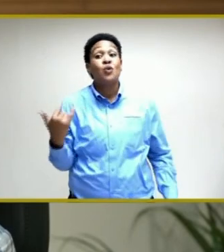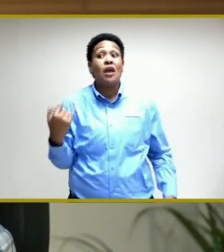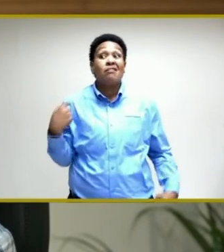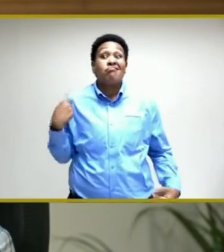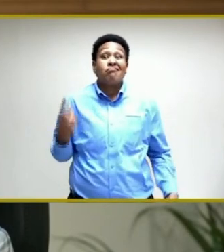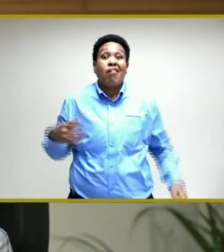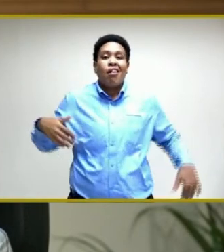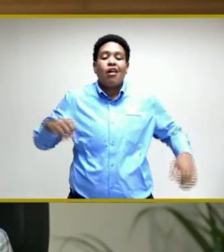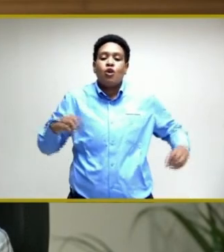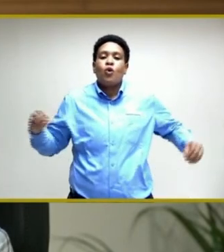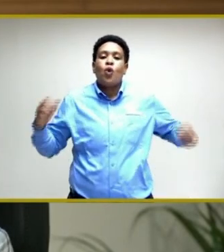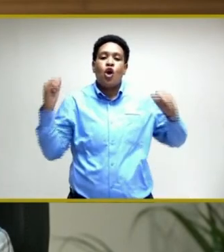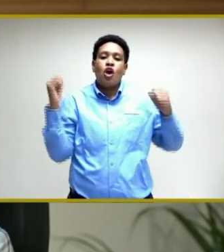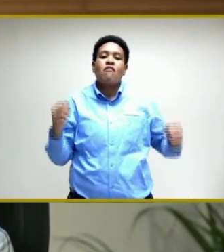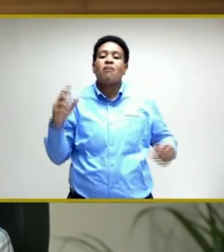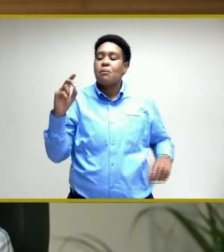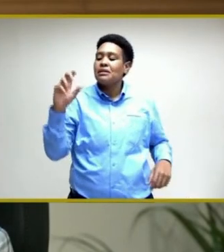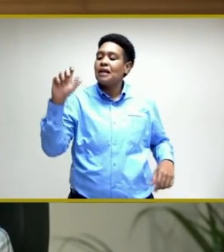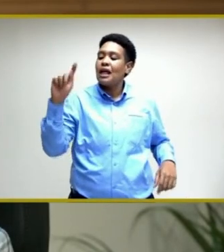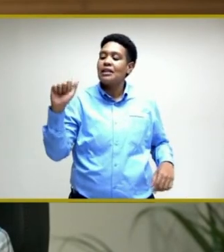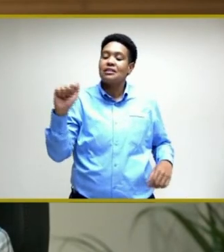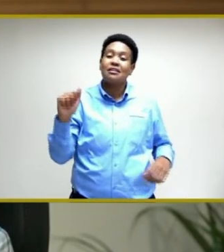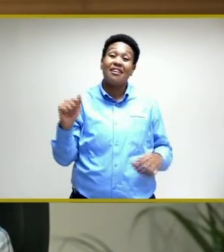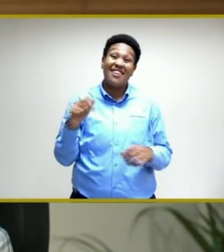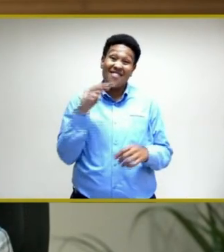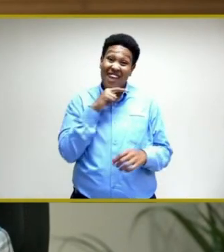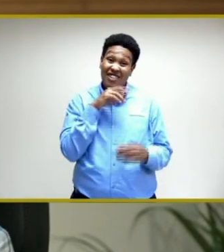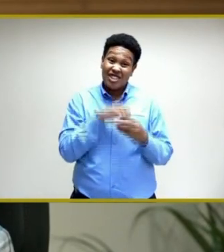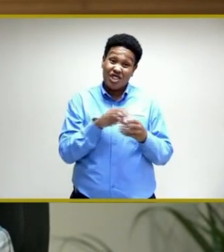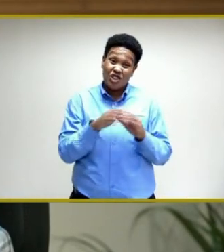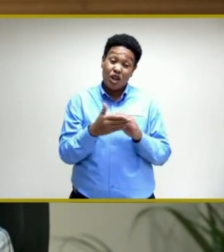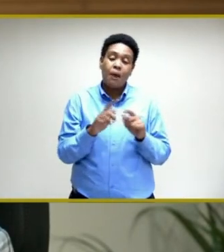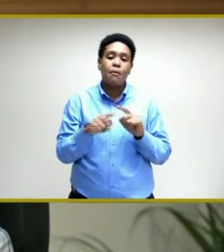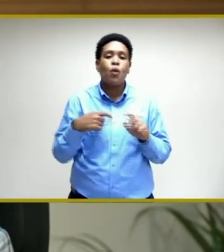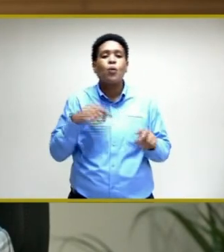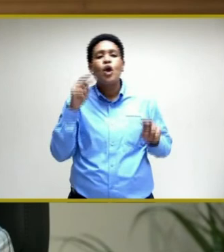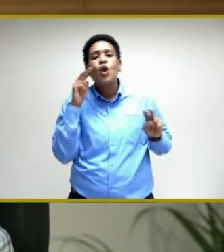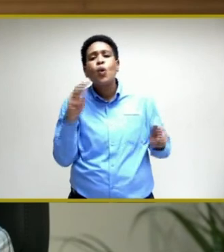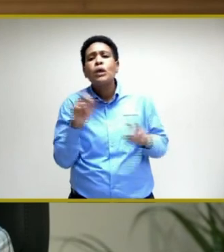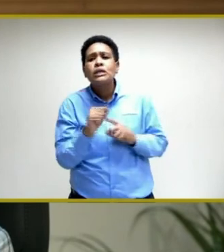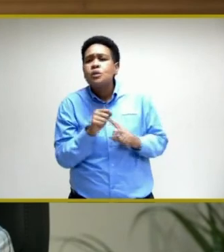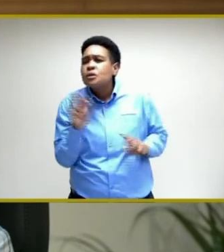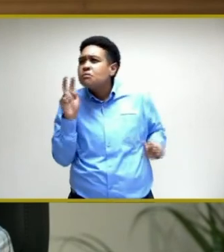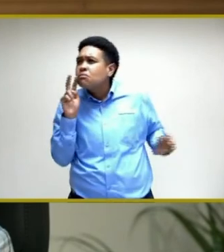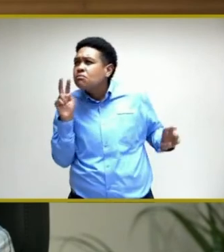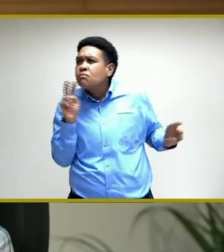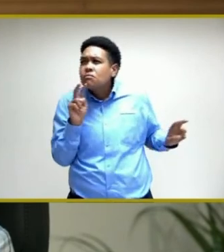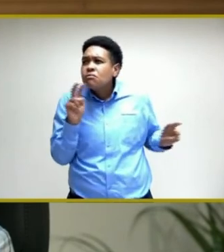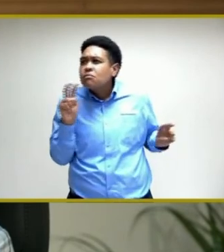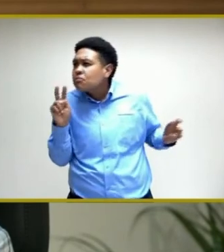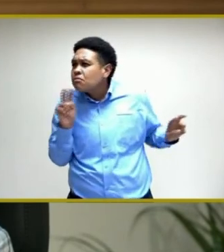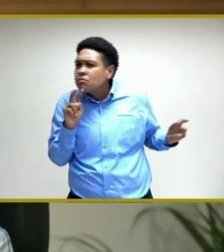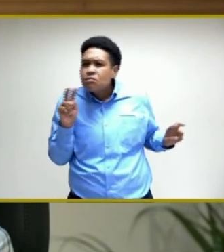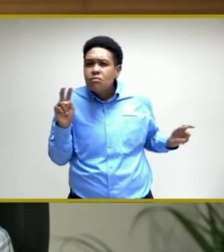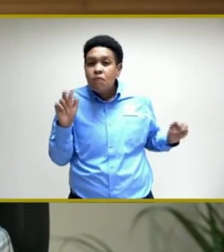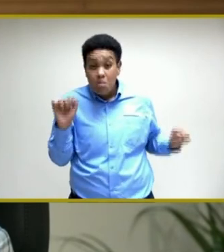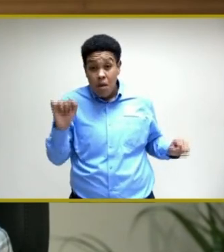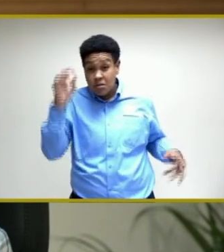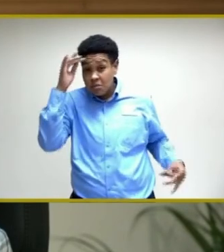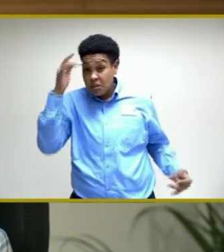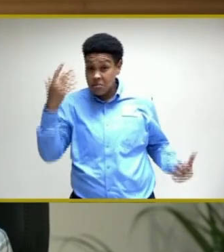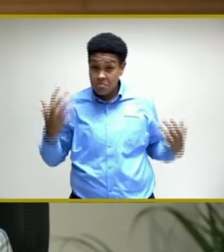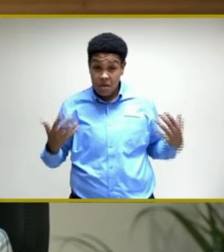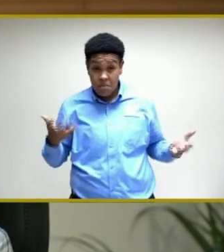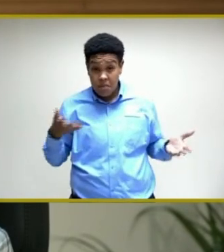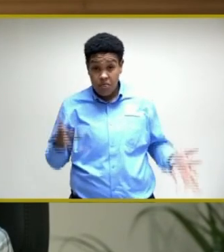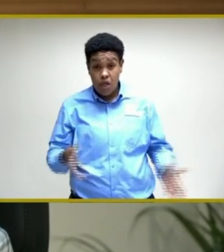of the Delta virus in country, but we are looking at the situation and possibly thinking that it may